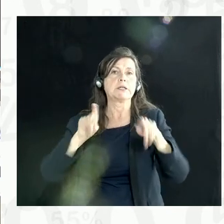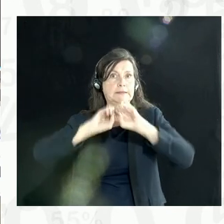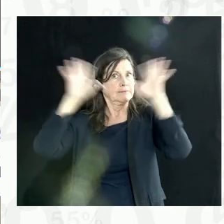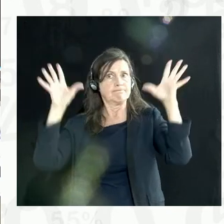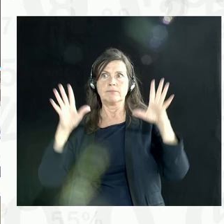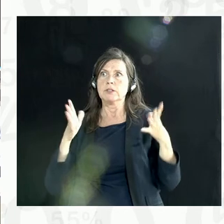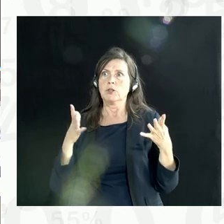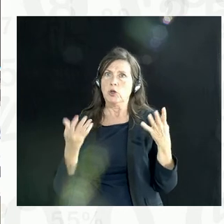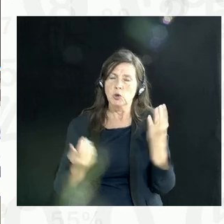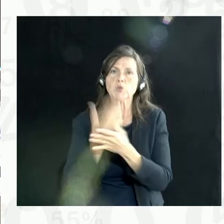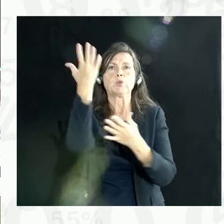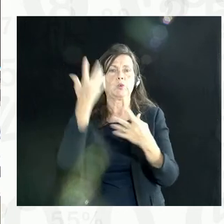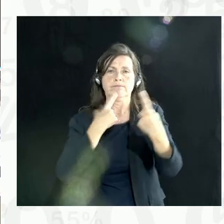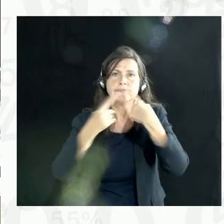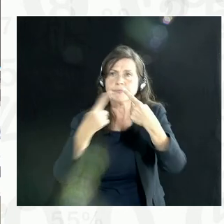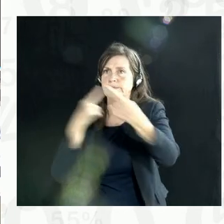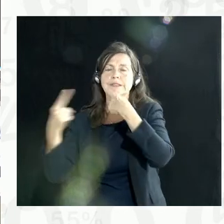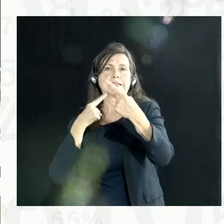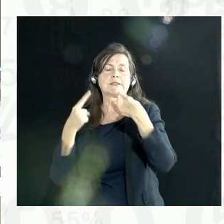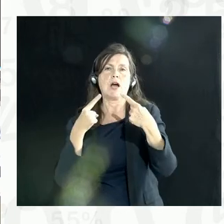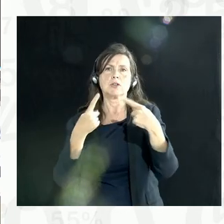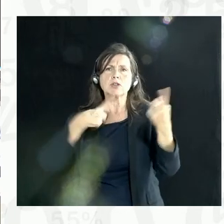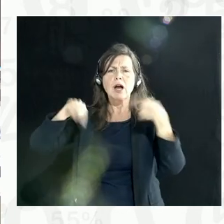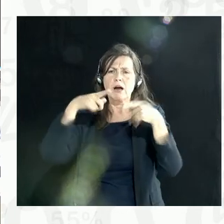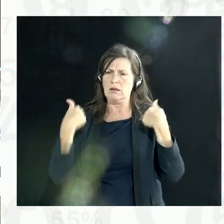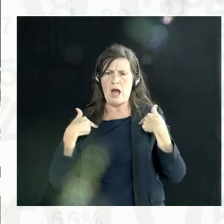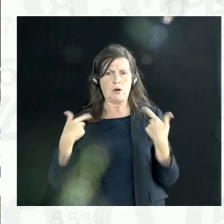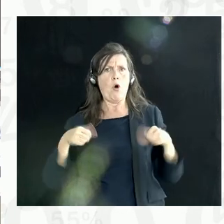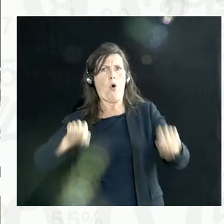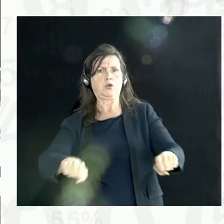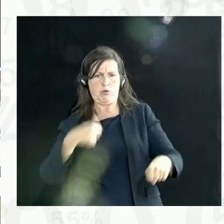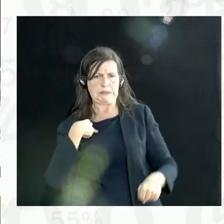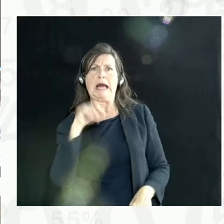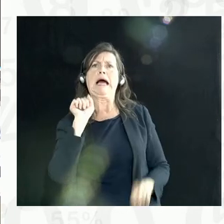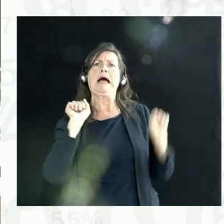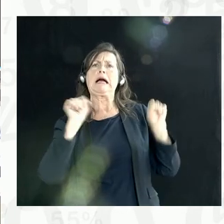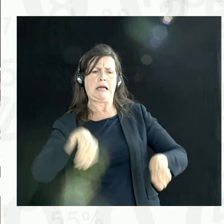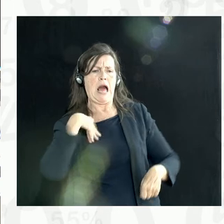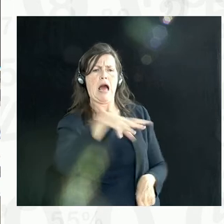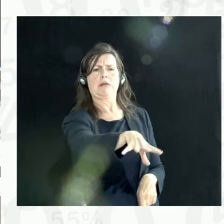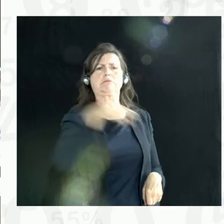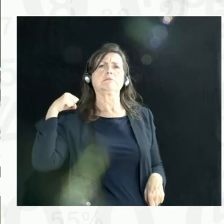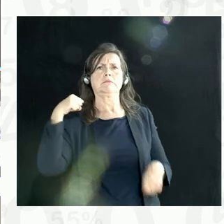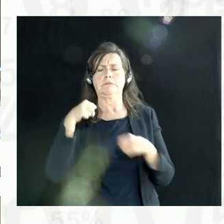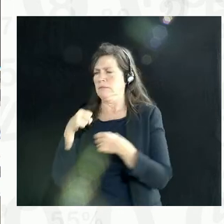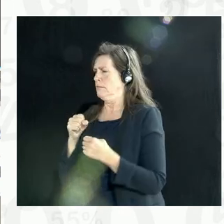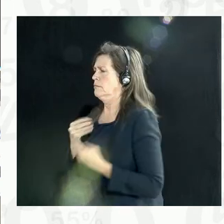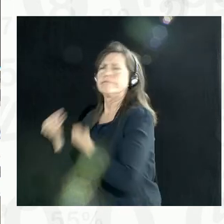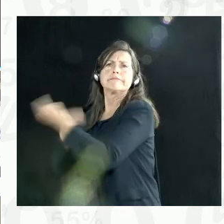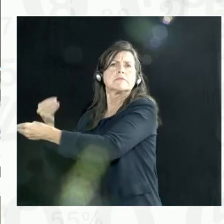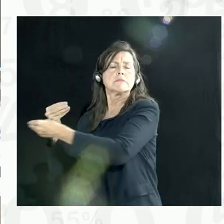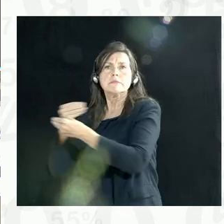really tackle these thorny issues with a feeling of cooperation. And I do think that